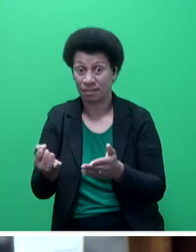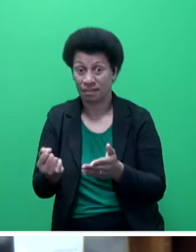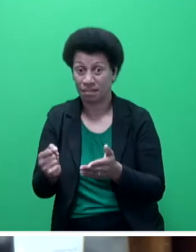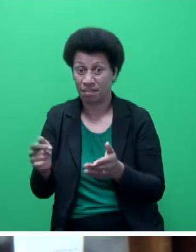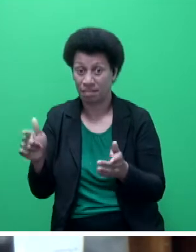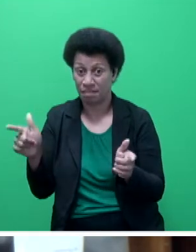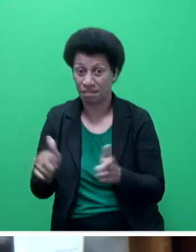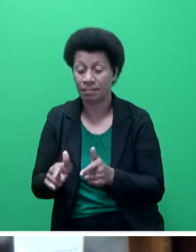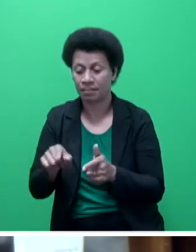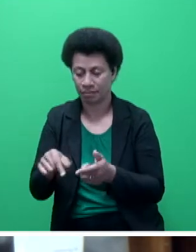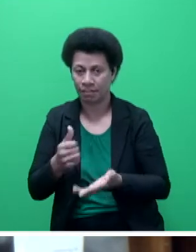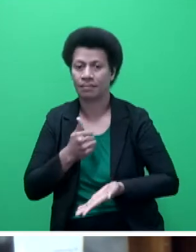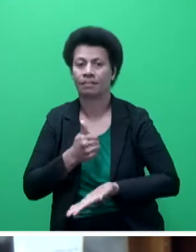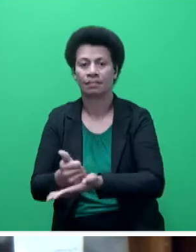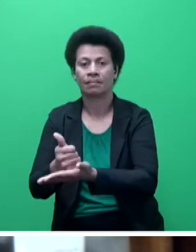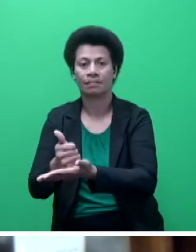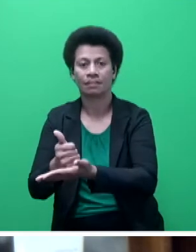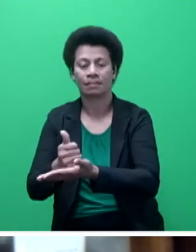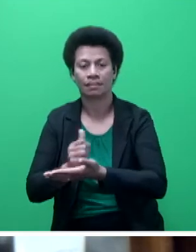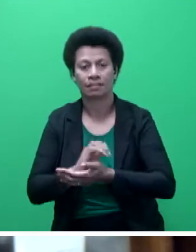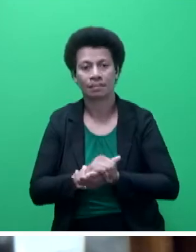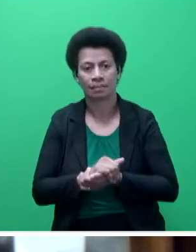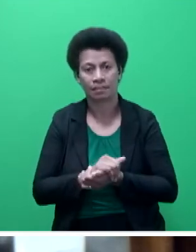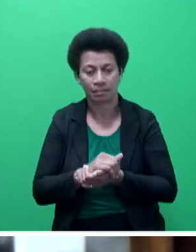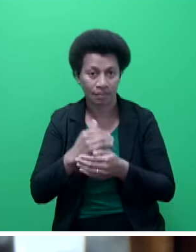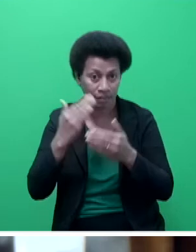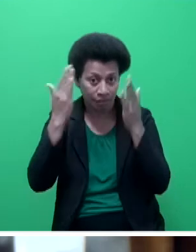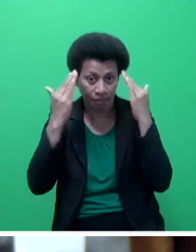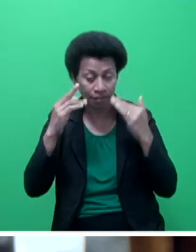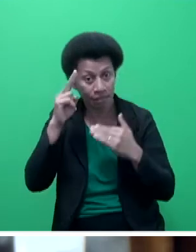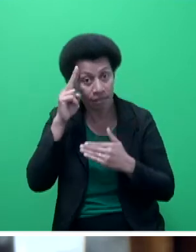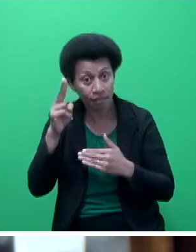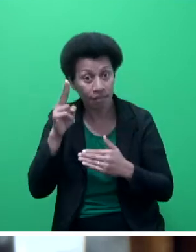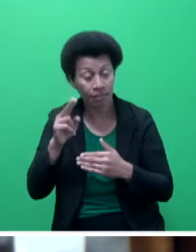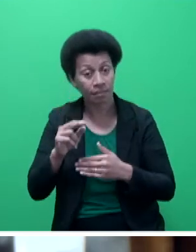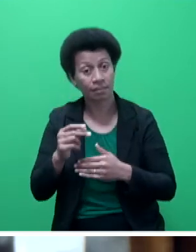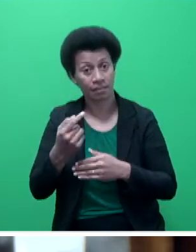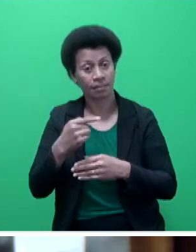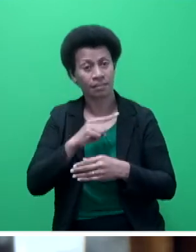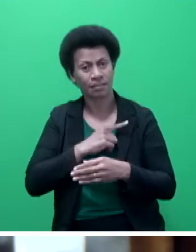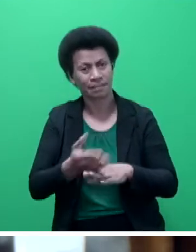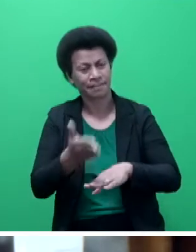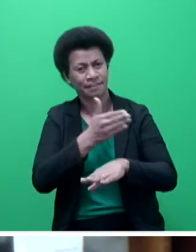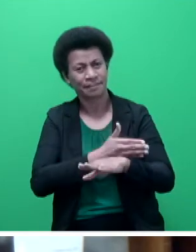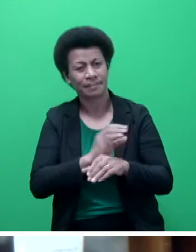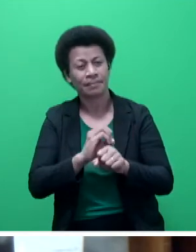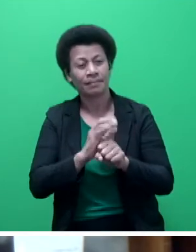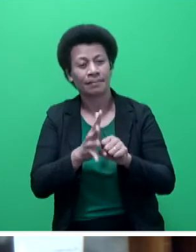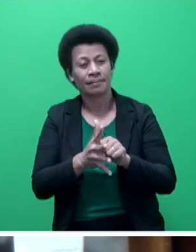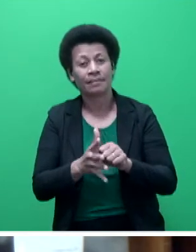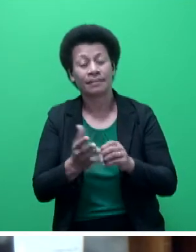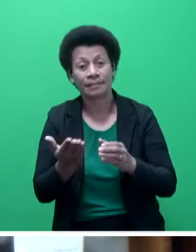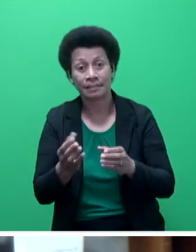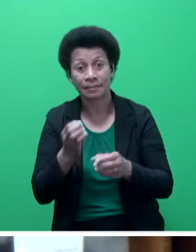That's where the assistance is coming, Mr Speaker, sir. Mr Speaker said, of course, we had before pandemic the one of the lowest rates of unemployment,